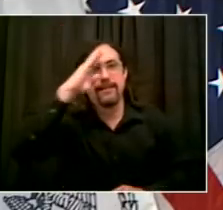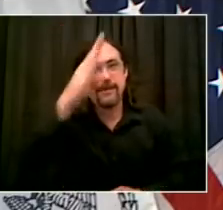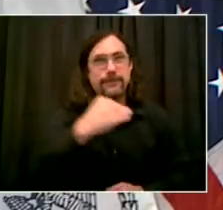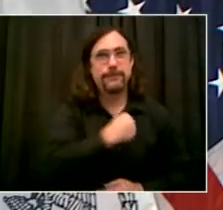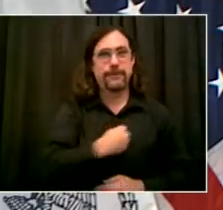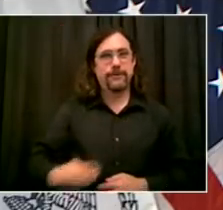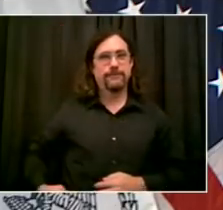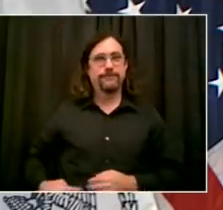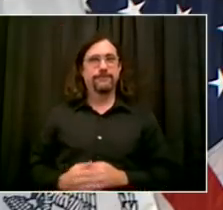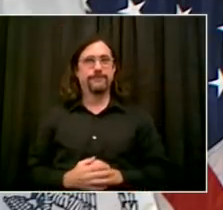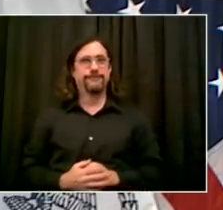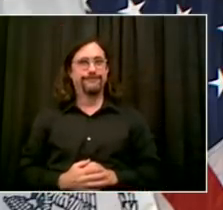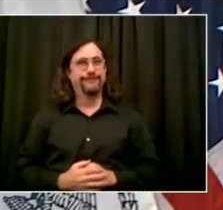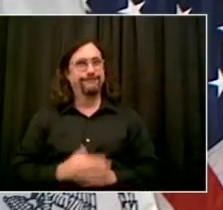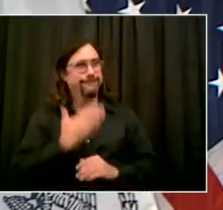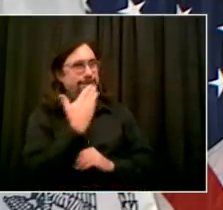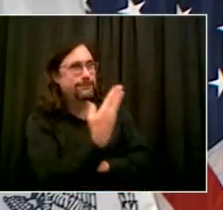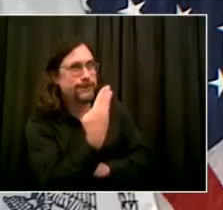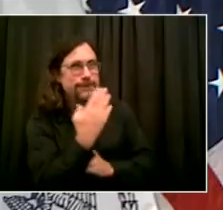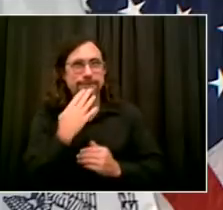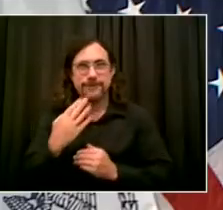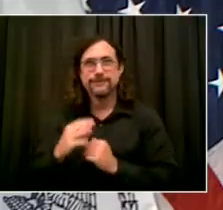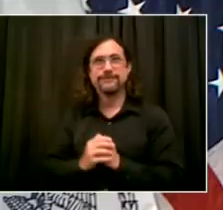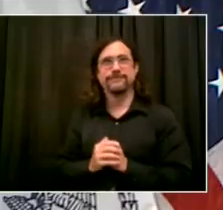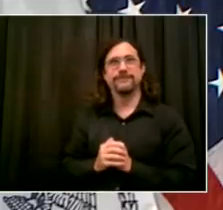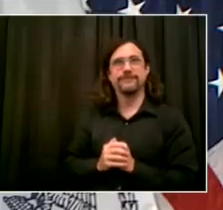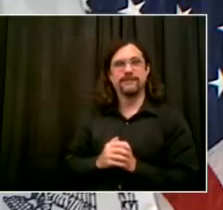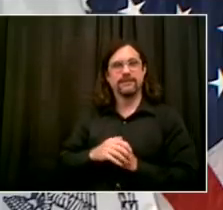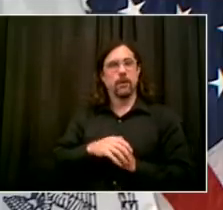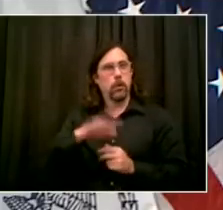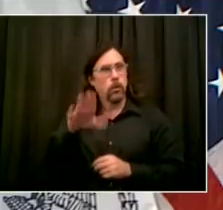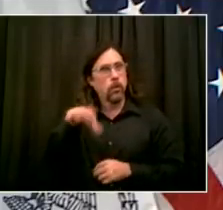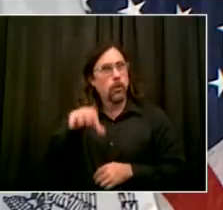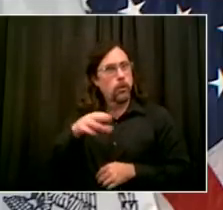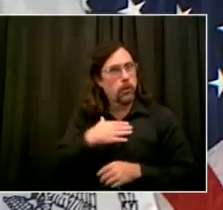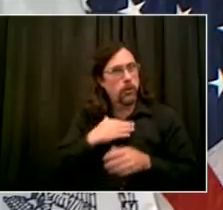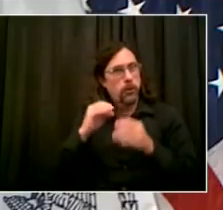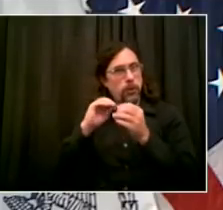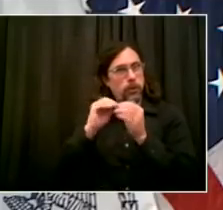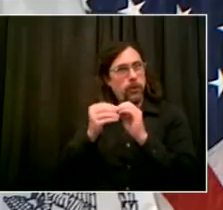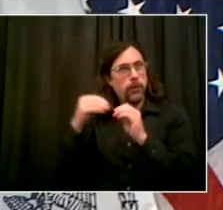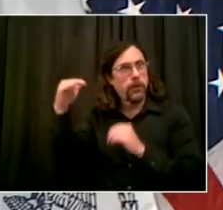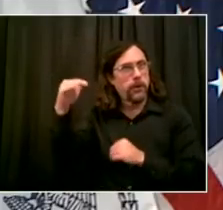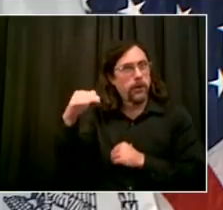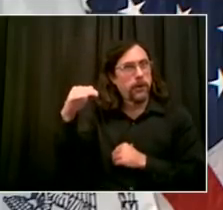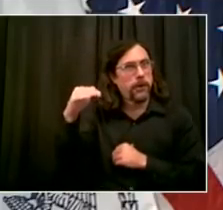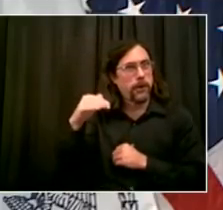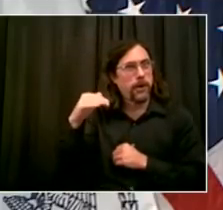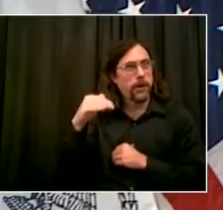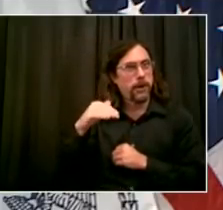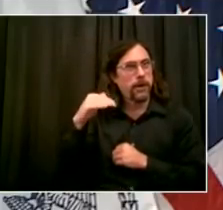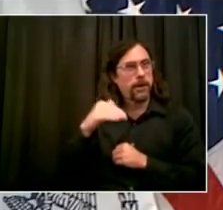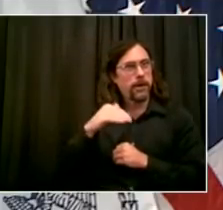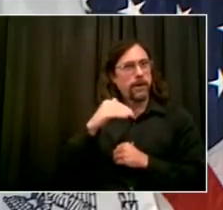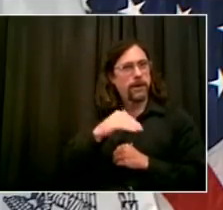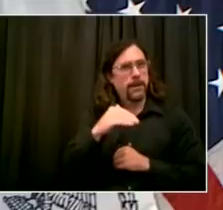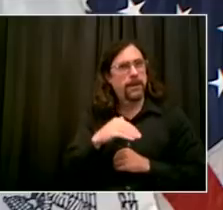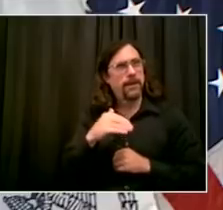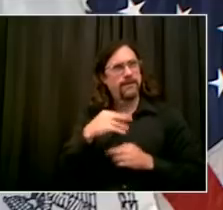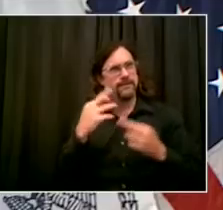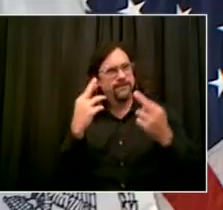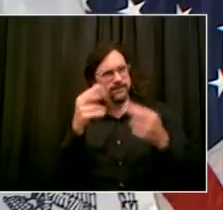real low now. So I hope you are reporting on this because I know you care about it. I do care. We all do.